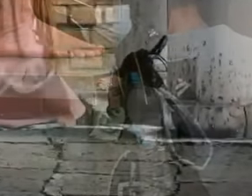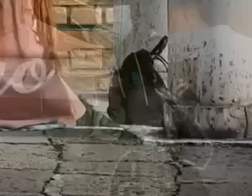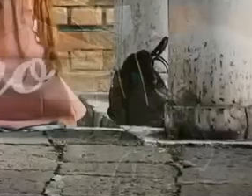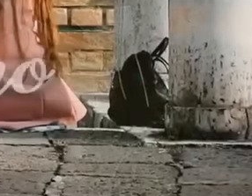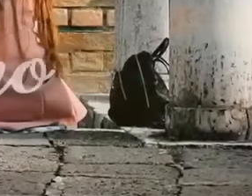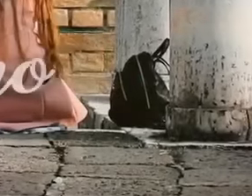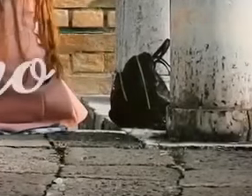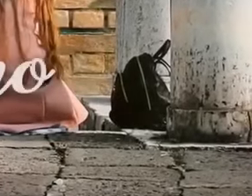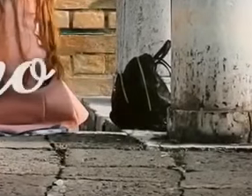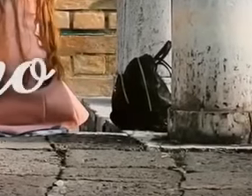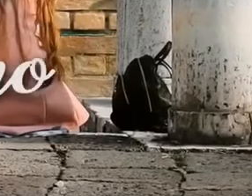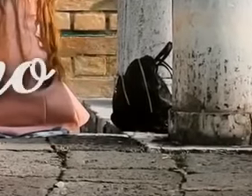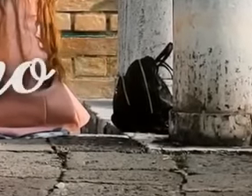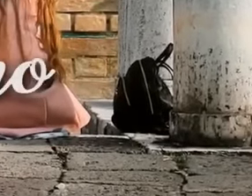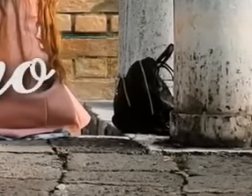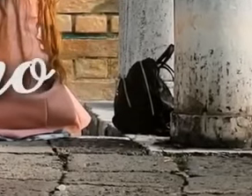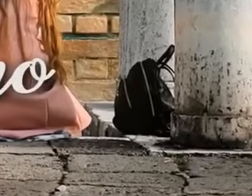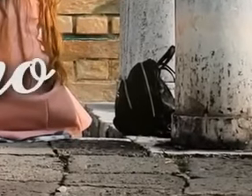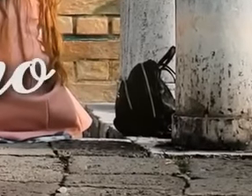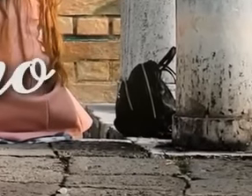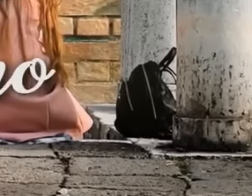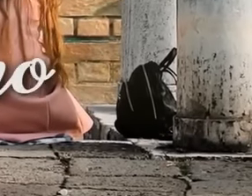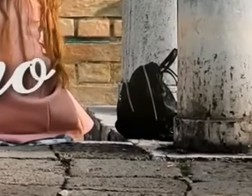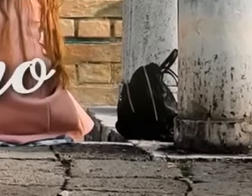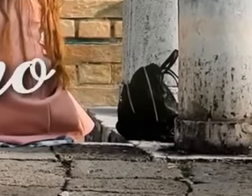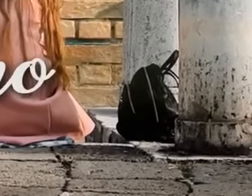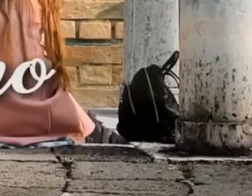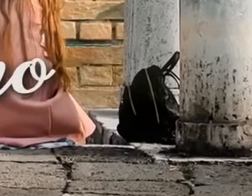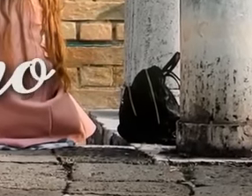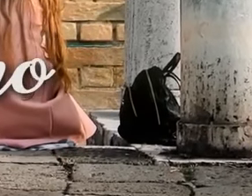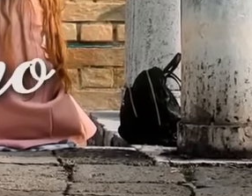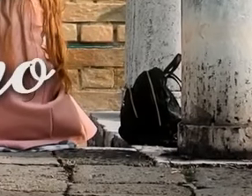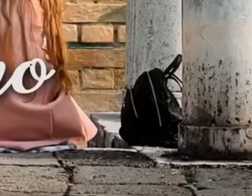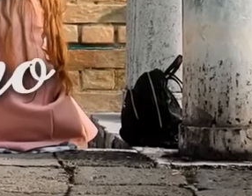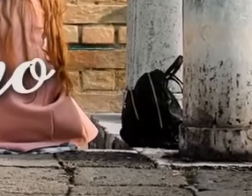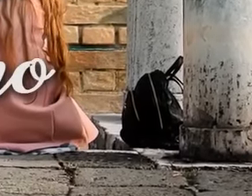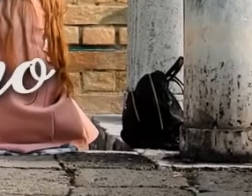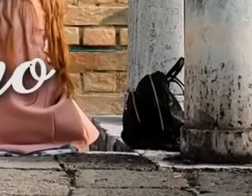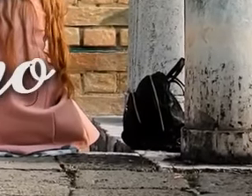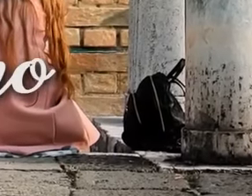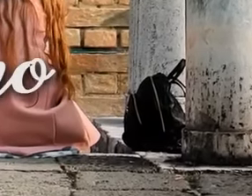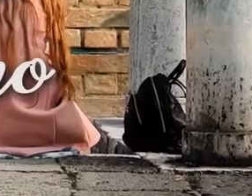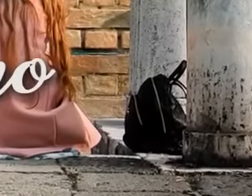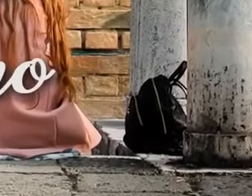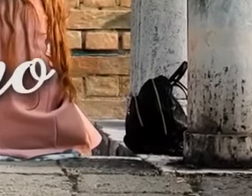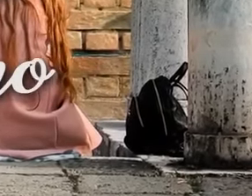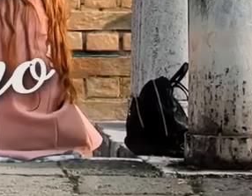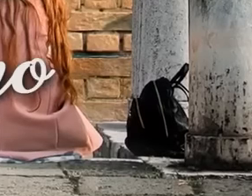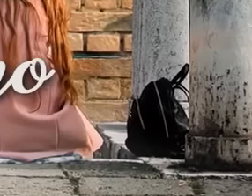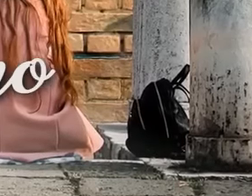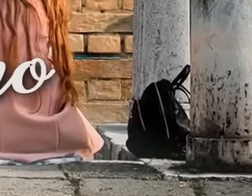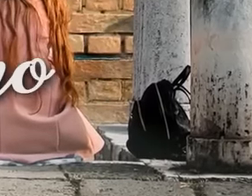tumalikot man sa'yo